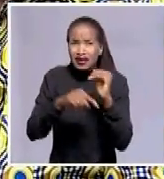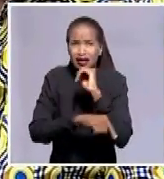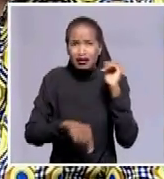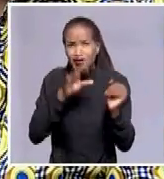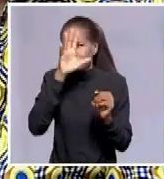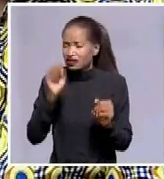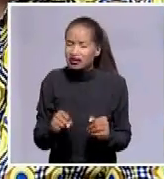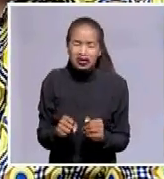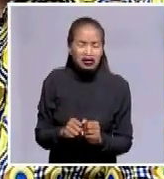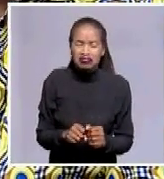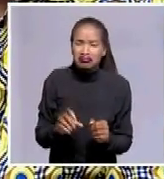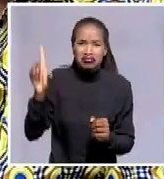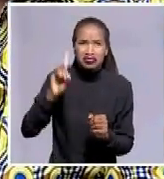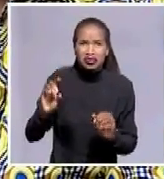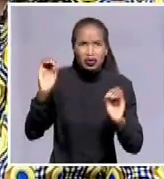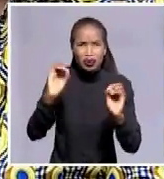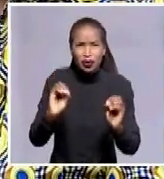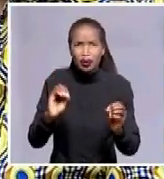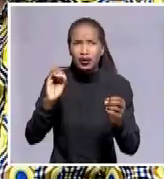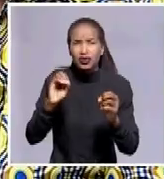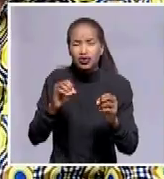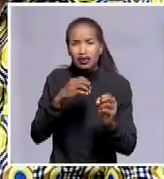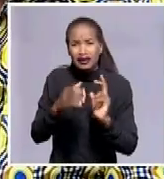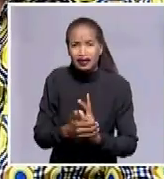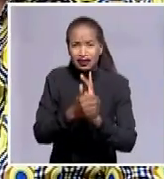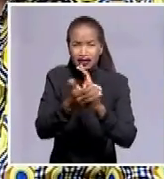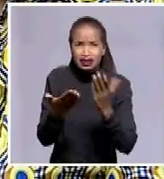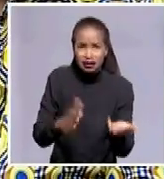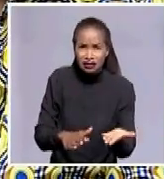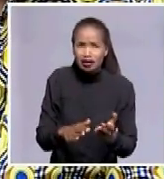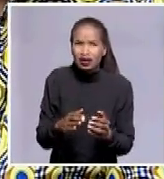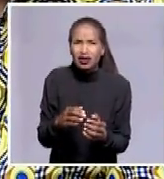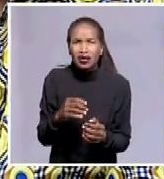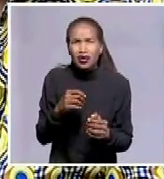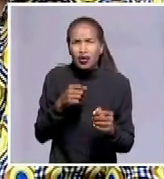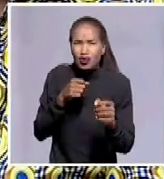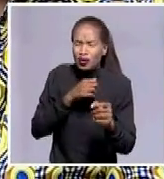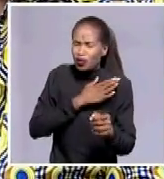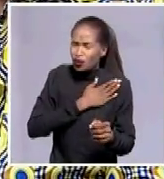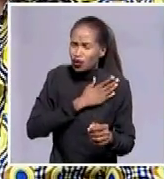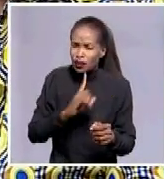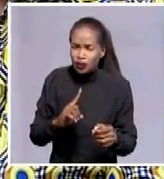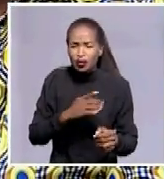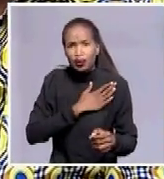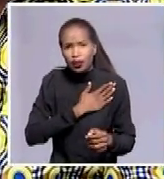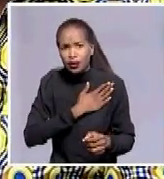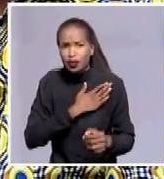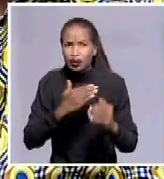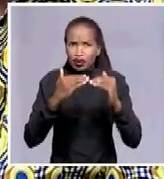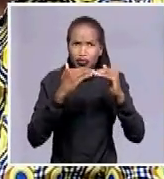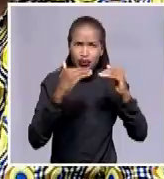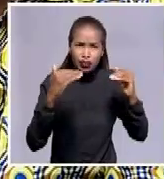jurisdictions. He really fought vehemently and he did not only fight from the terrains of fair